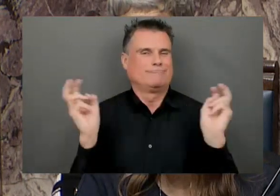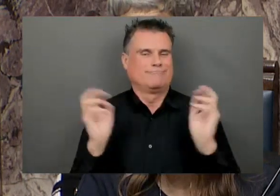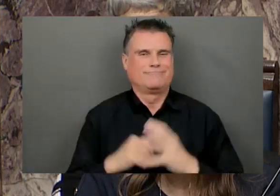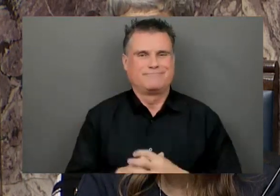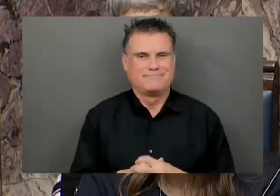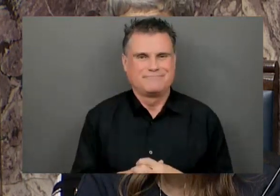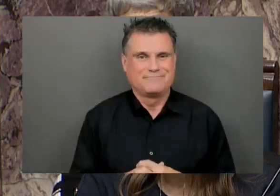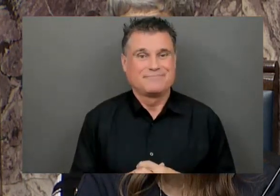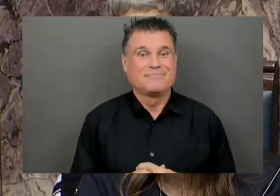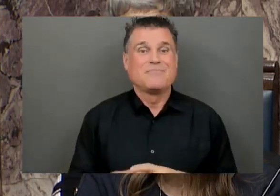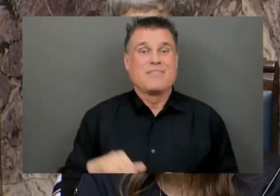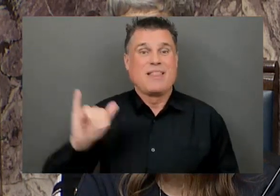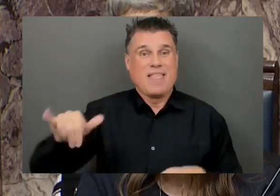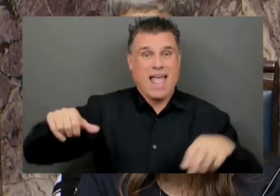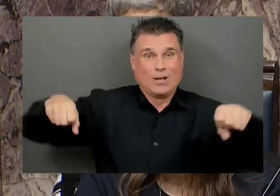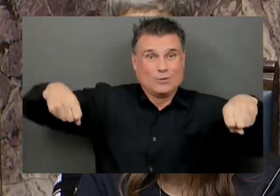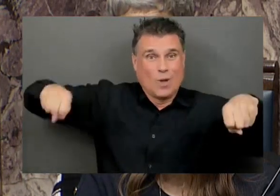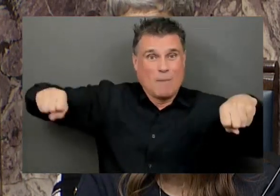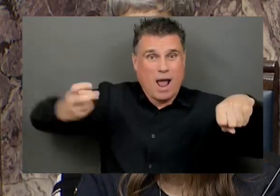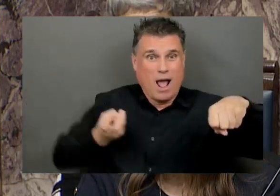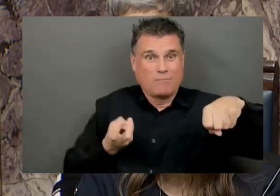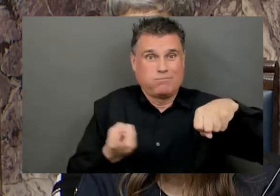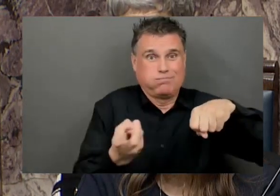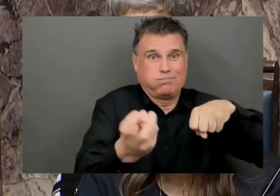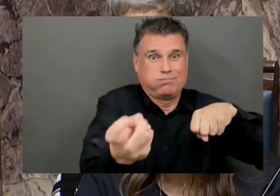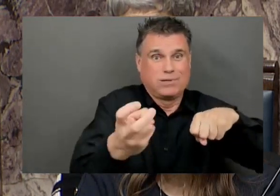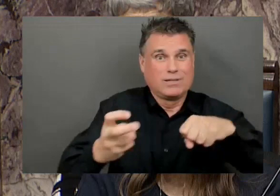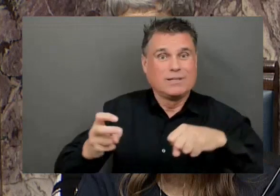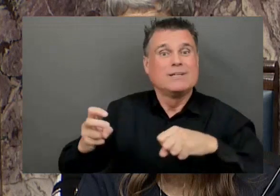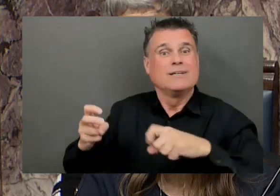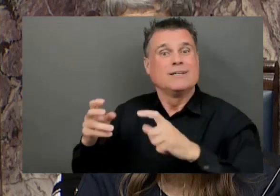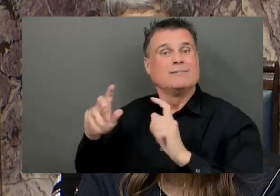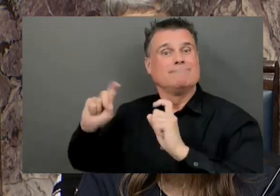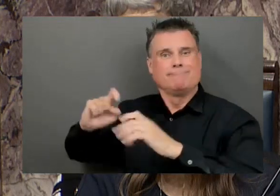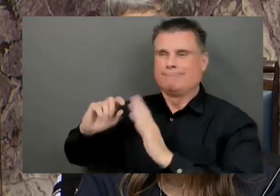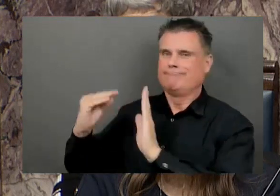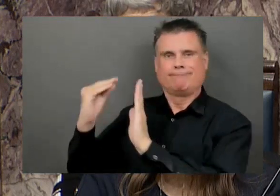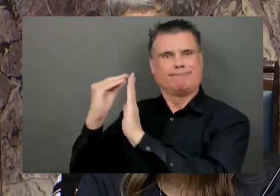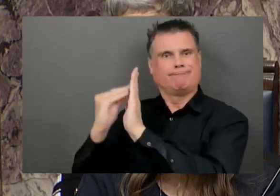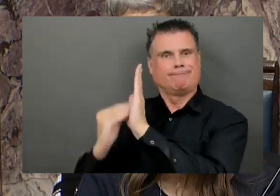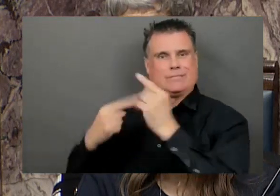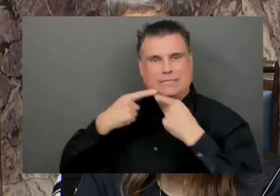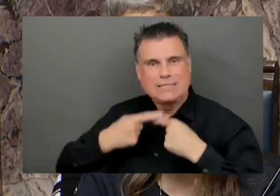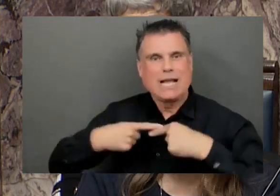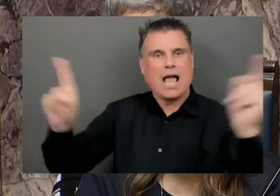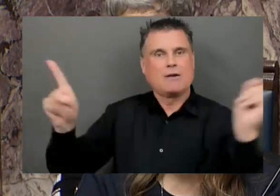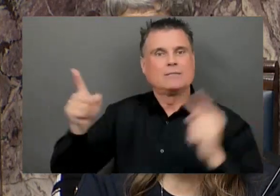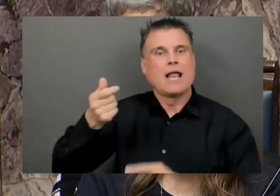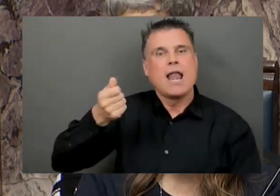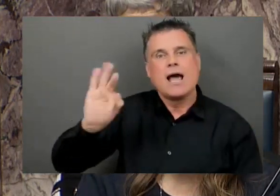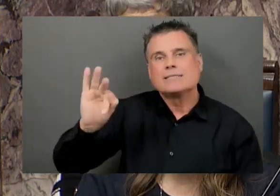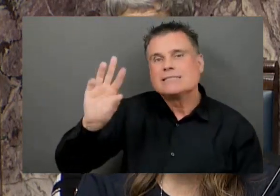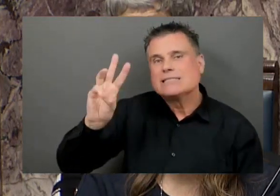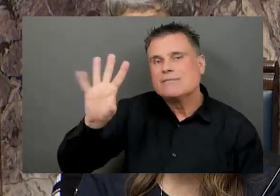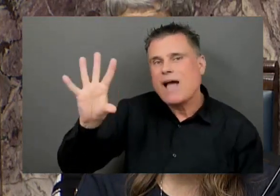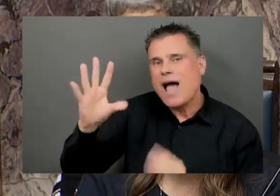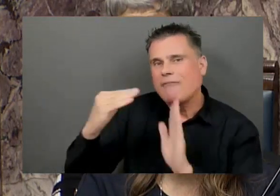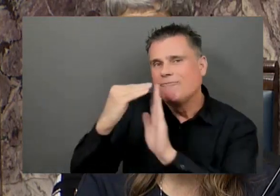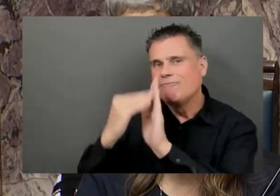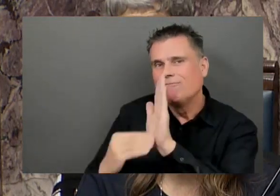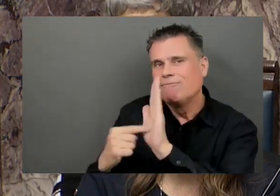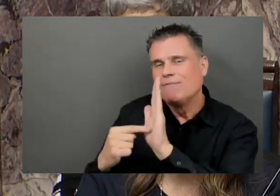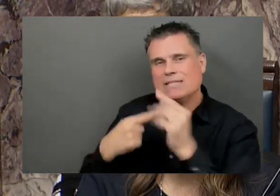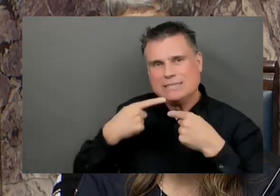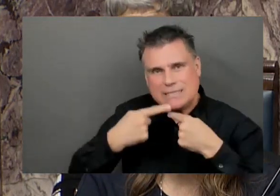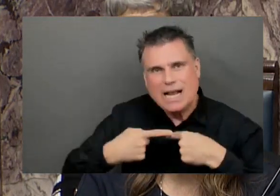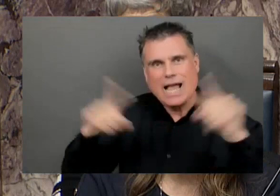snowmobiling in the province since 1965. They provide support for over 60 snowmobile clubs and lead the province